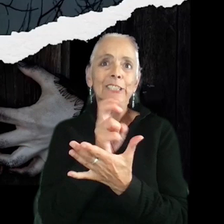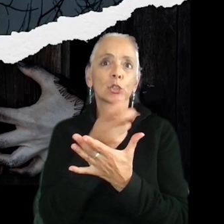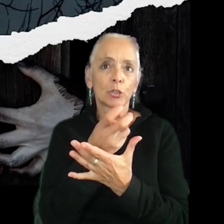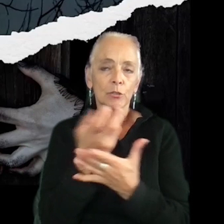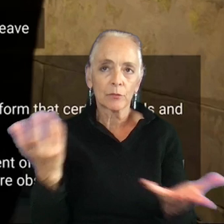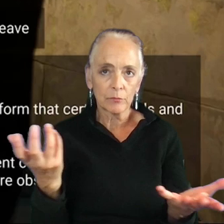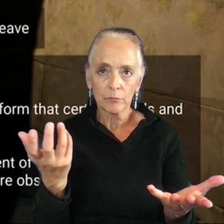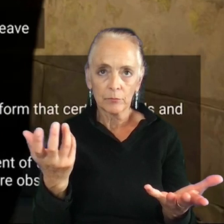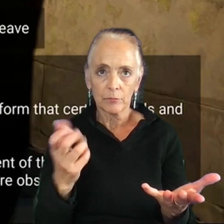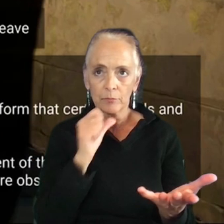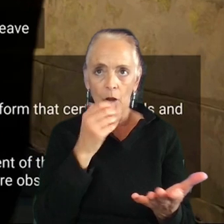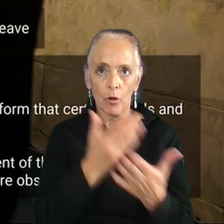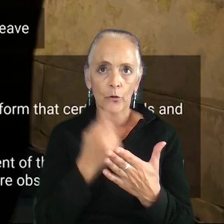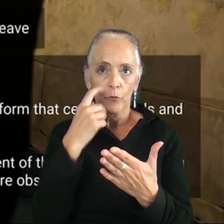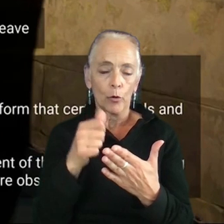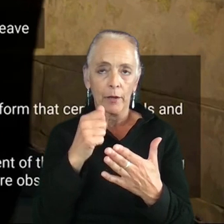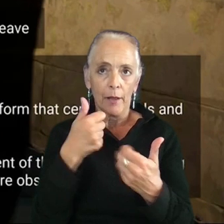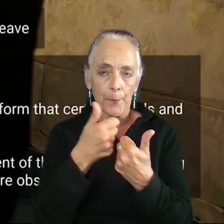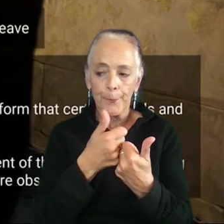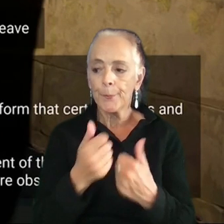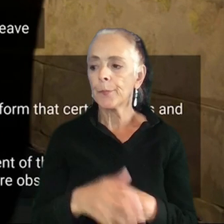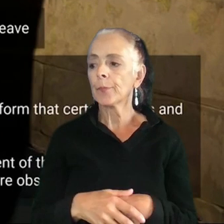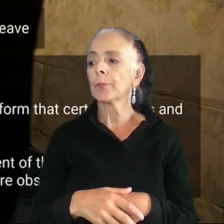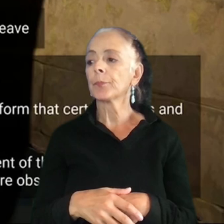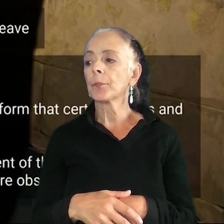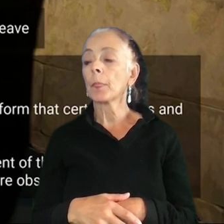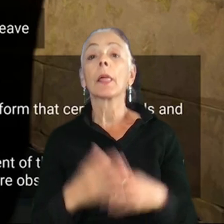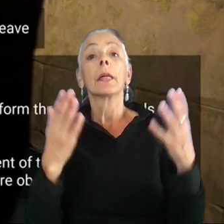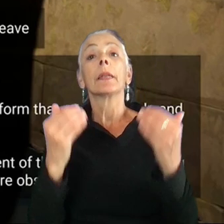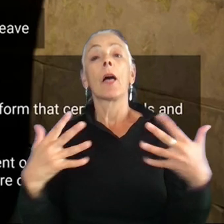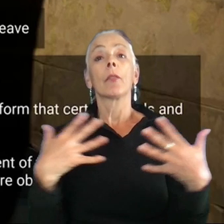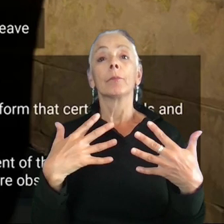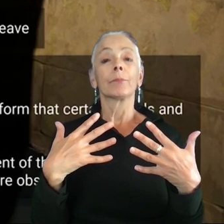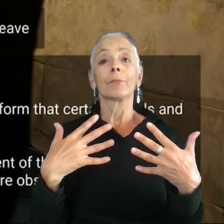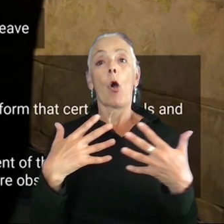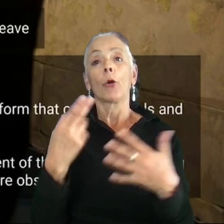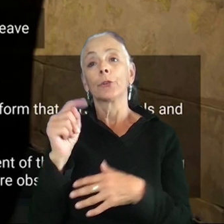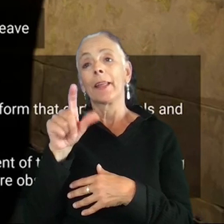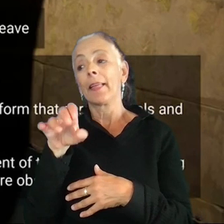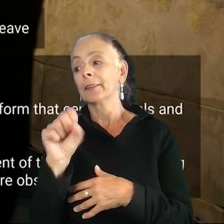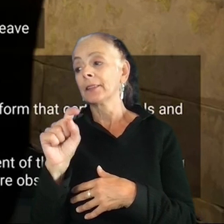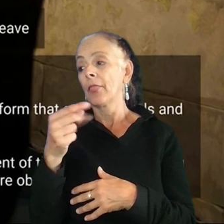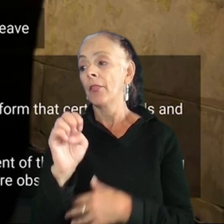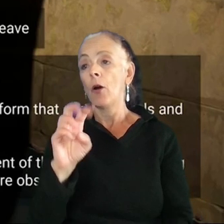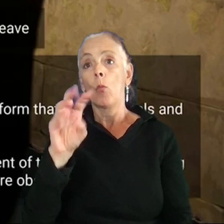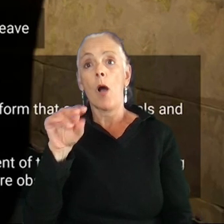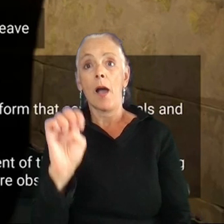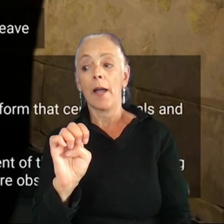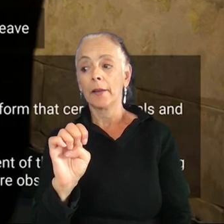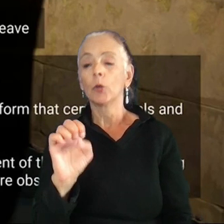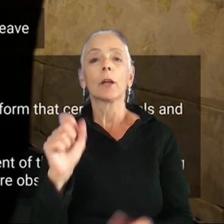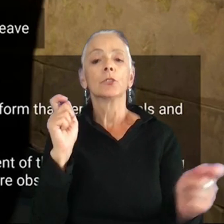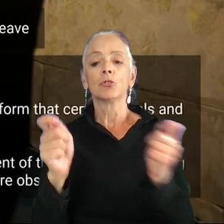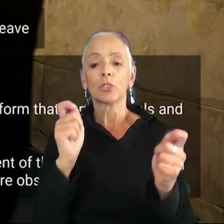in general for any game. Let's take the game Horror Tales the Wine. Players can change the size of all in